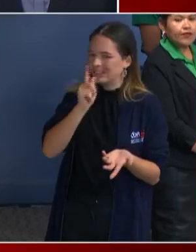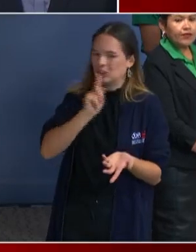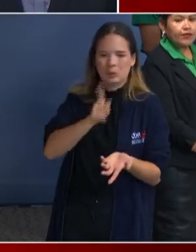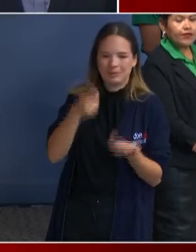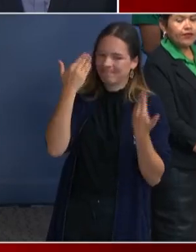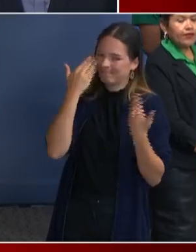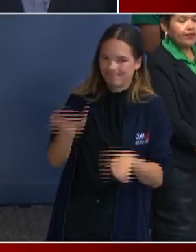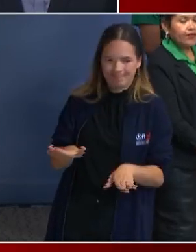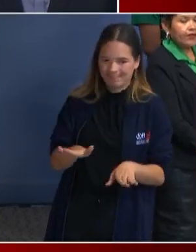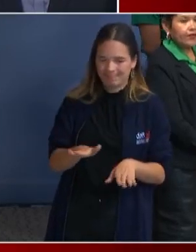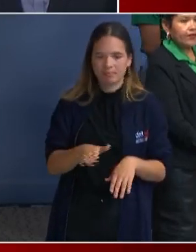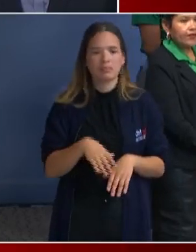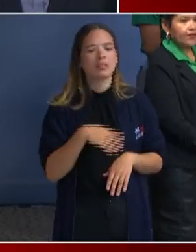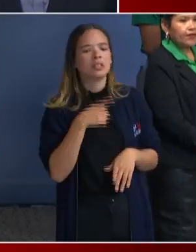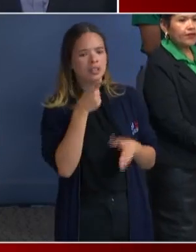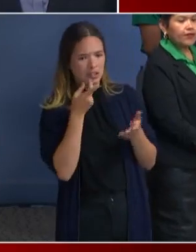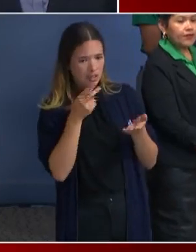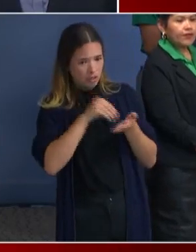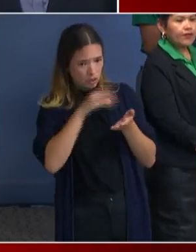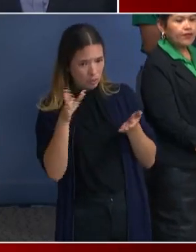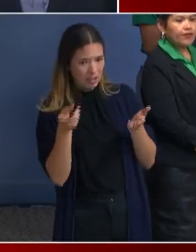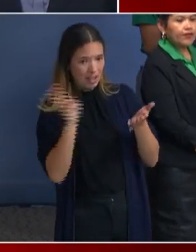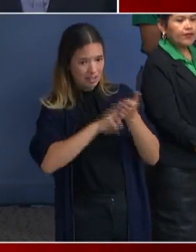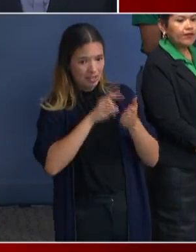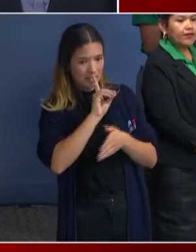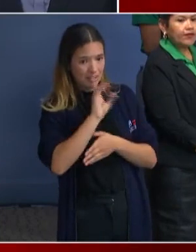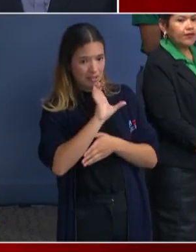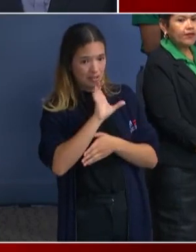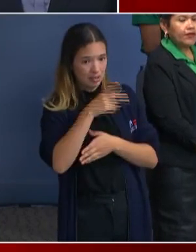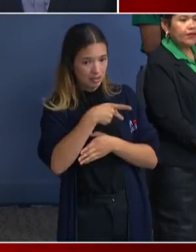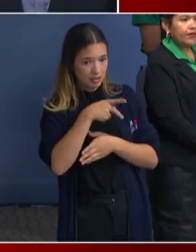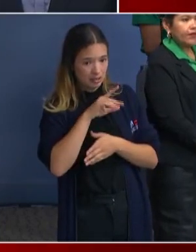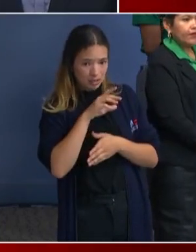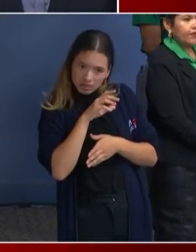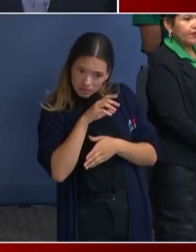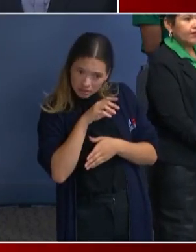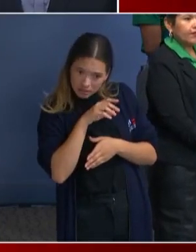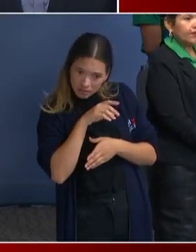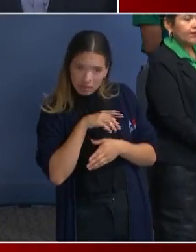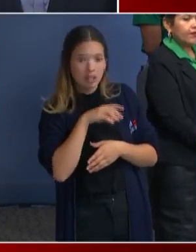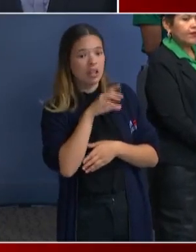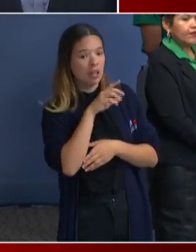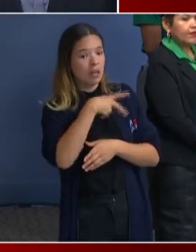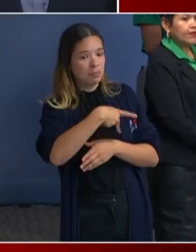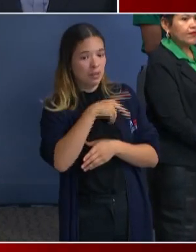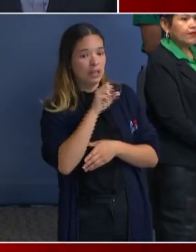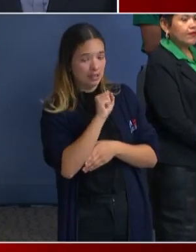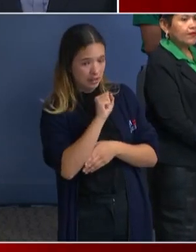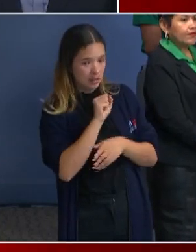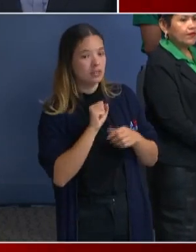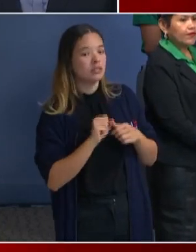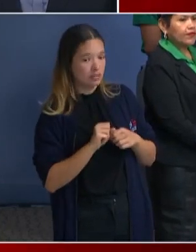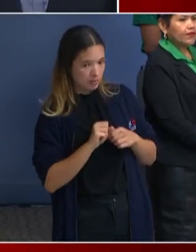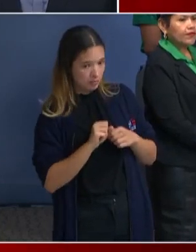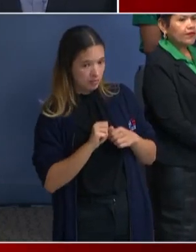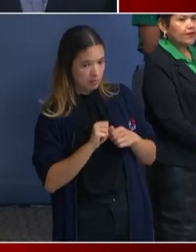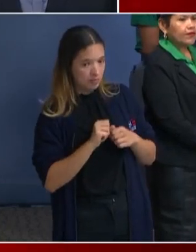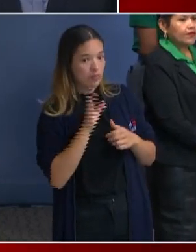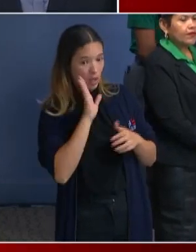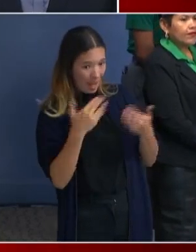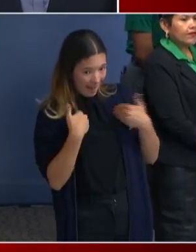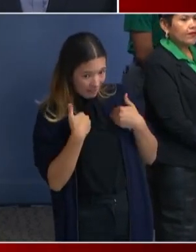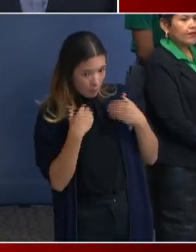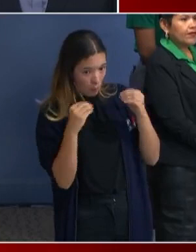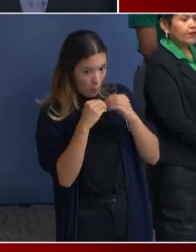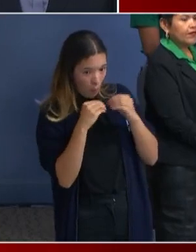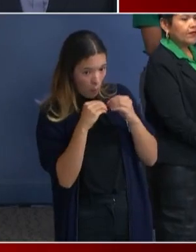students are being enrolled in DCPS. Are there going to be more ESL teachers at those schools that most are going to? Or what